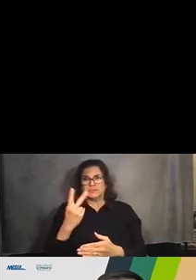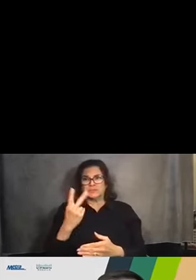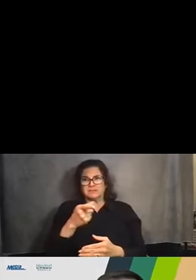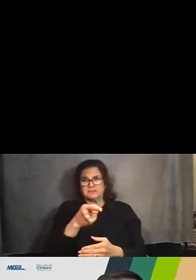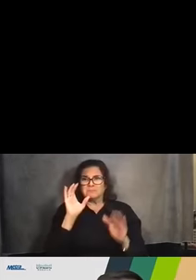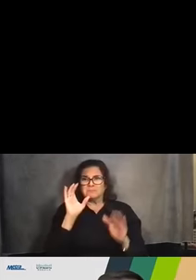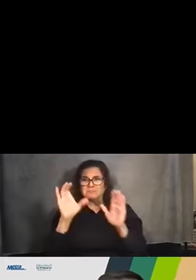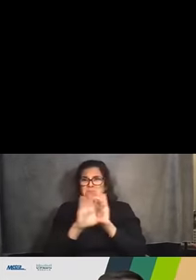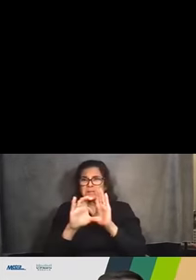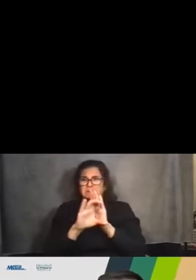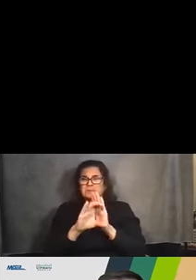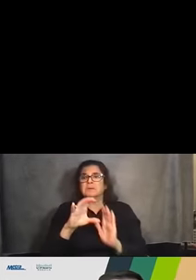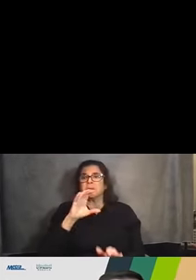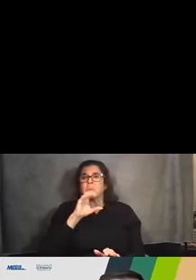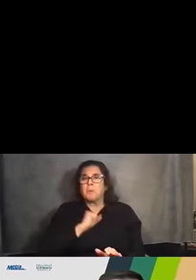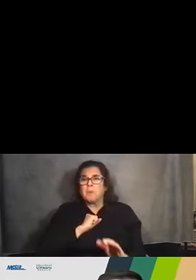120 years old.